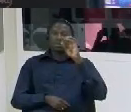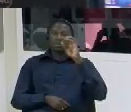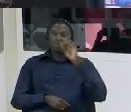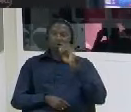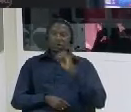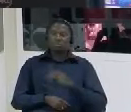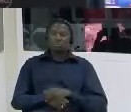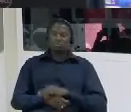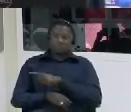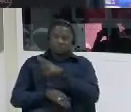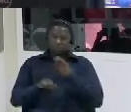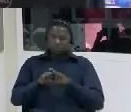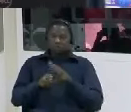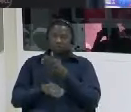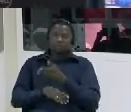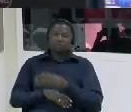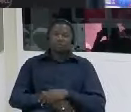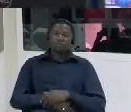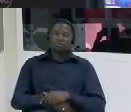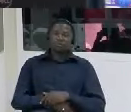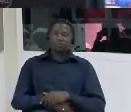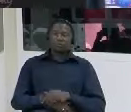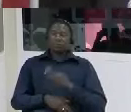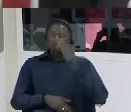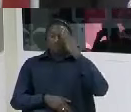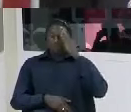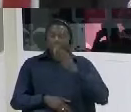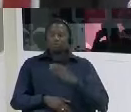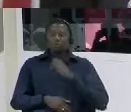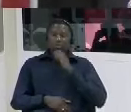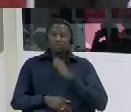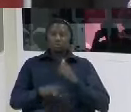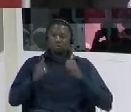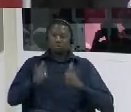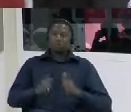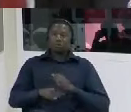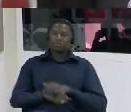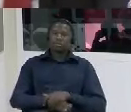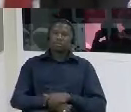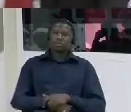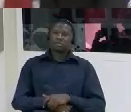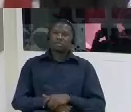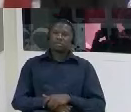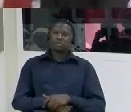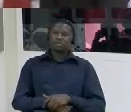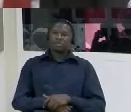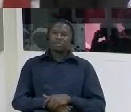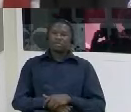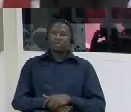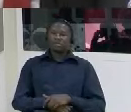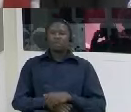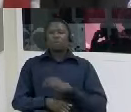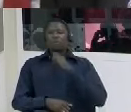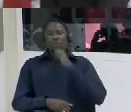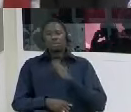commissioner jones thank you mr chairman um mr demba dem